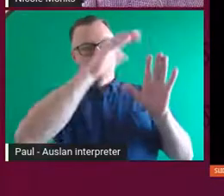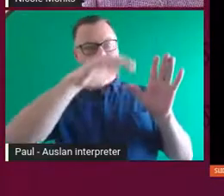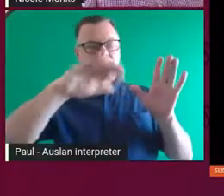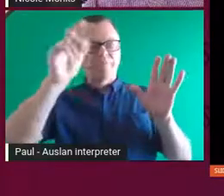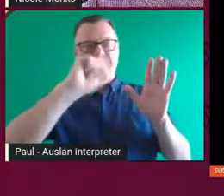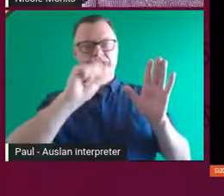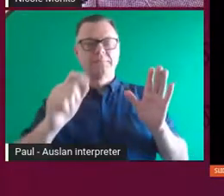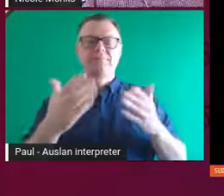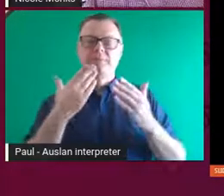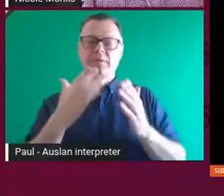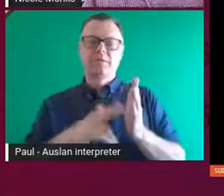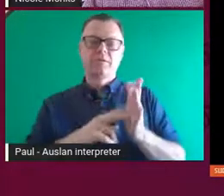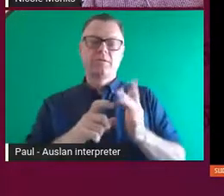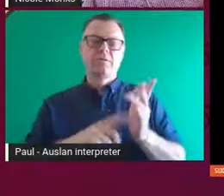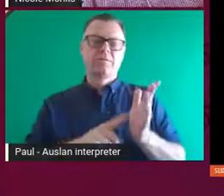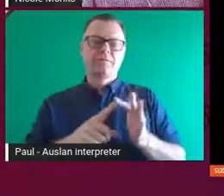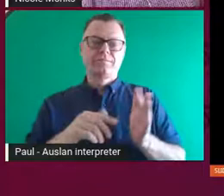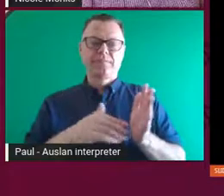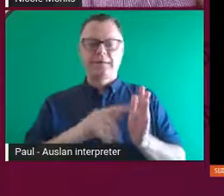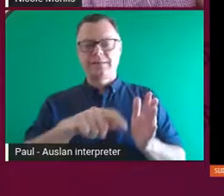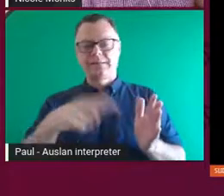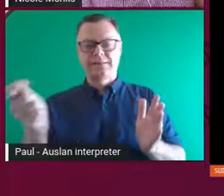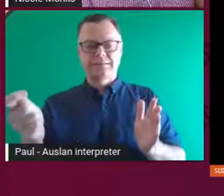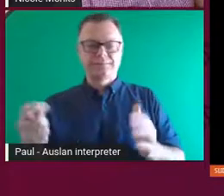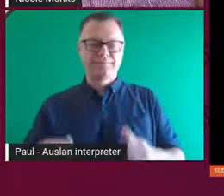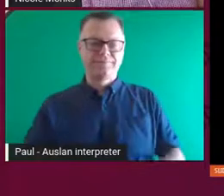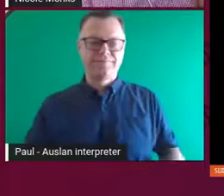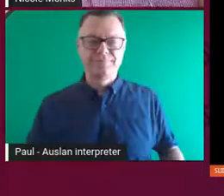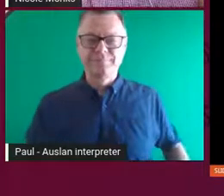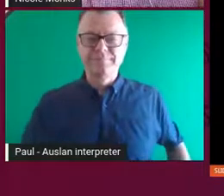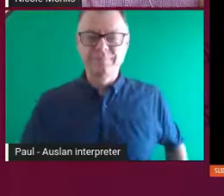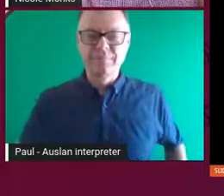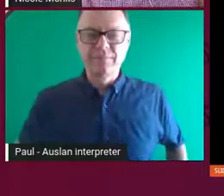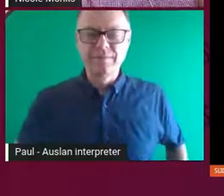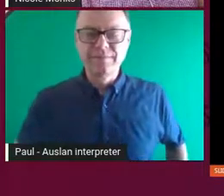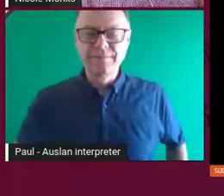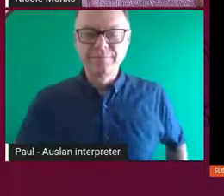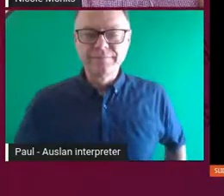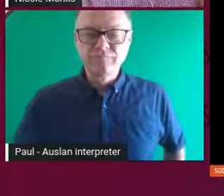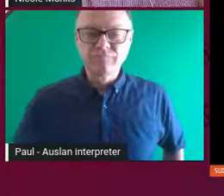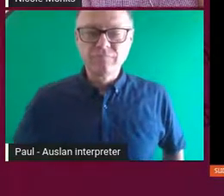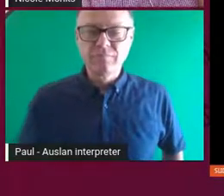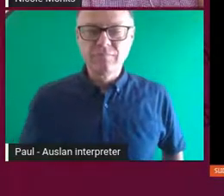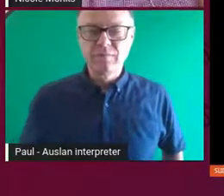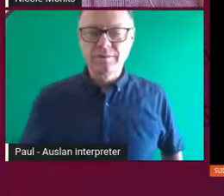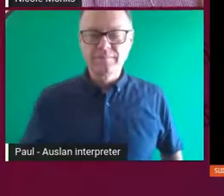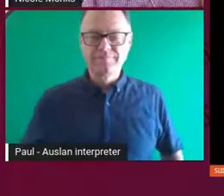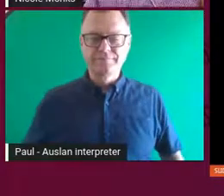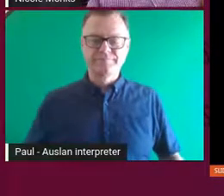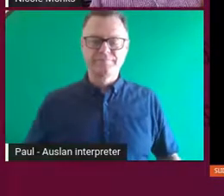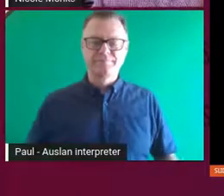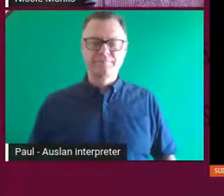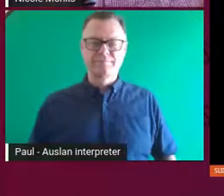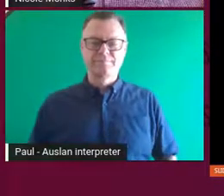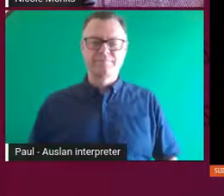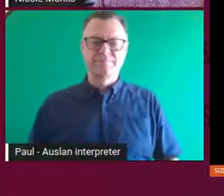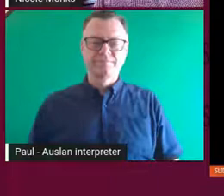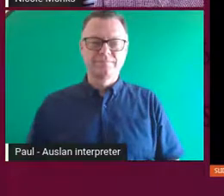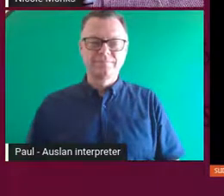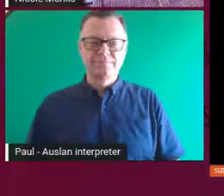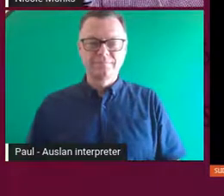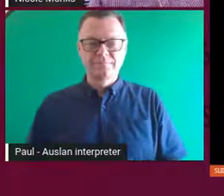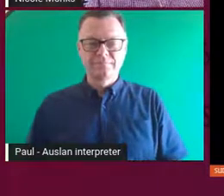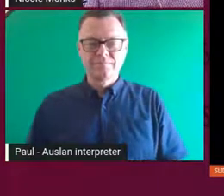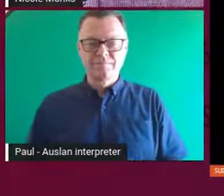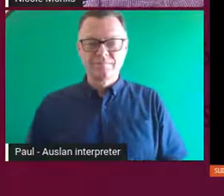Thanks, Nicole. And I think we'll go on to the next slide now, which I think is a really interesting work. And this is kind of,